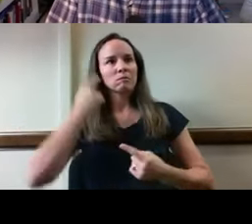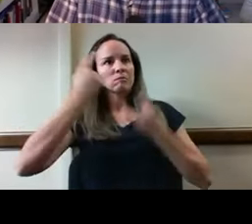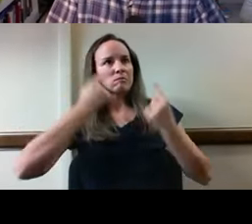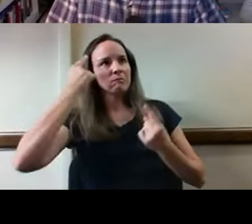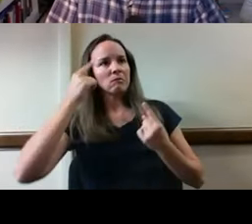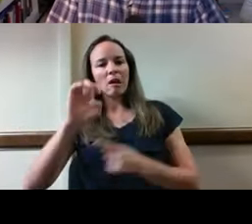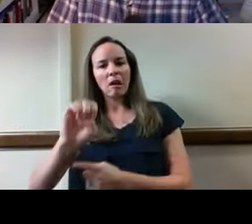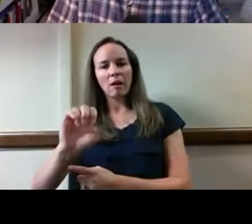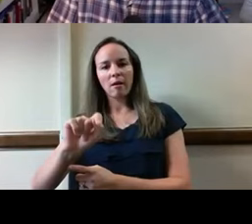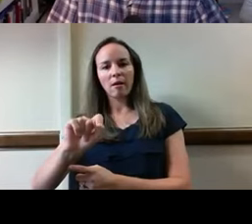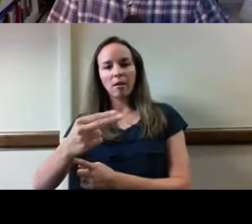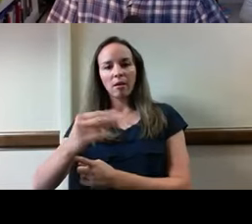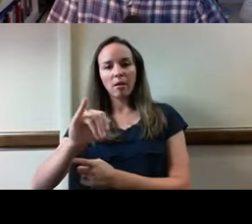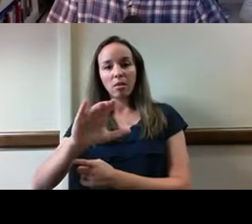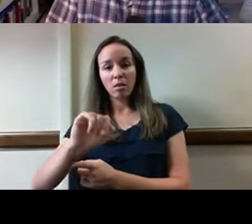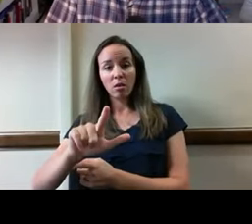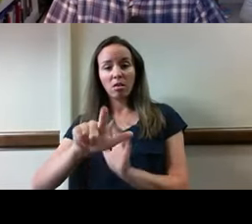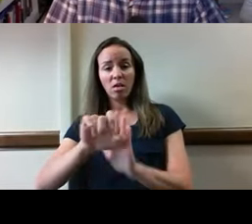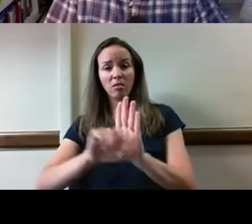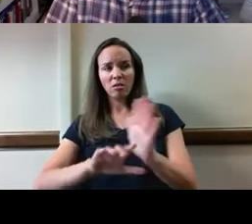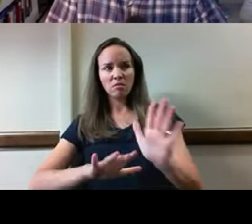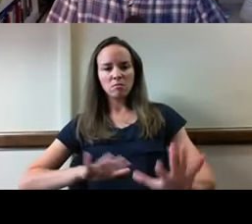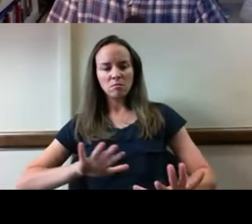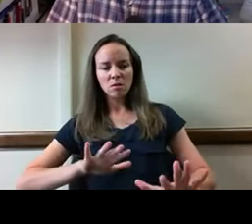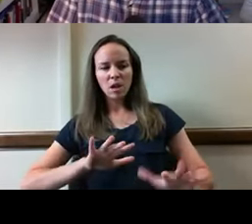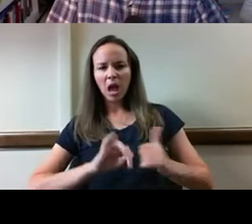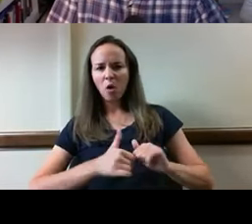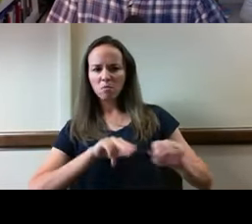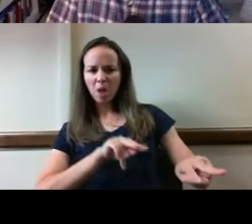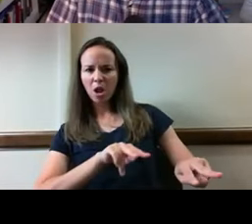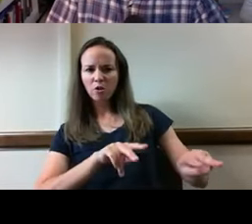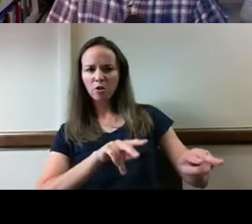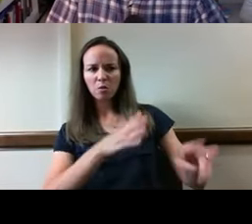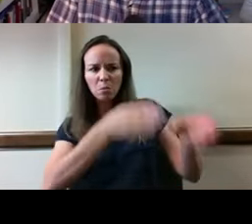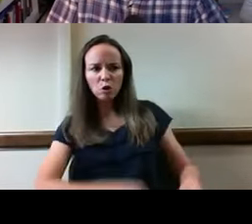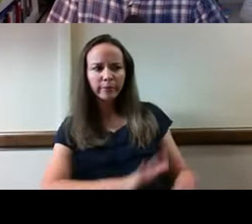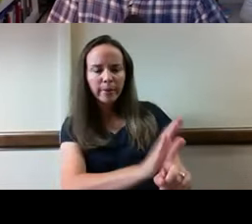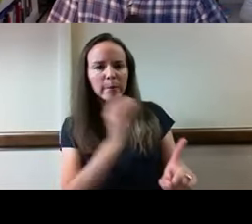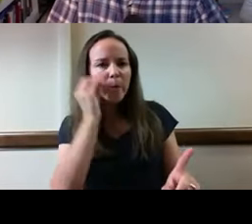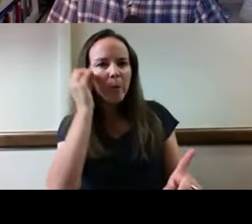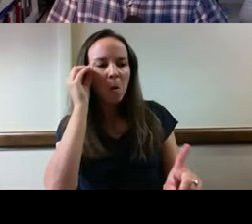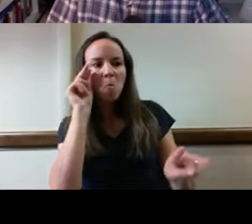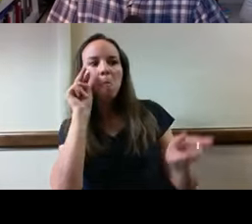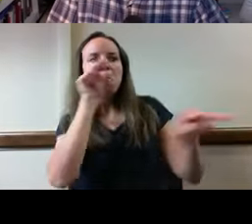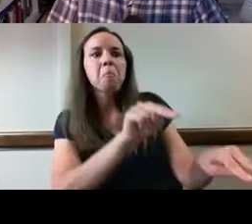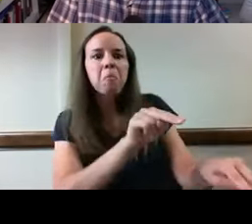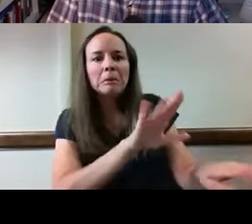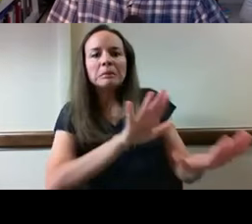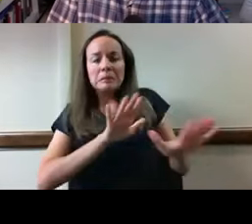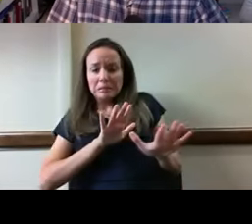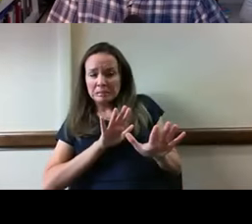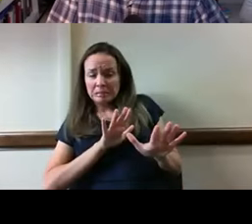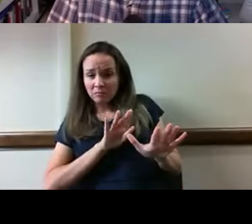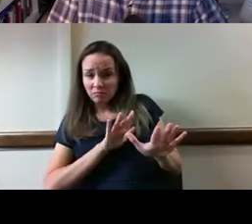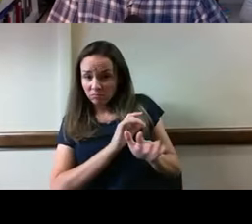involved in monitoring people at home, in providing supports that are sometimes difficult